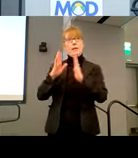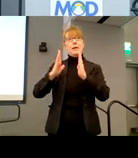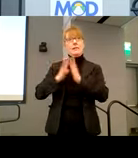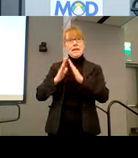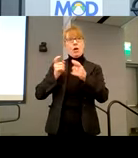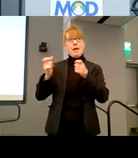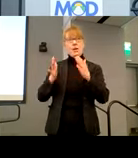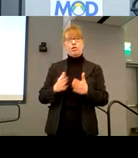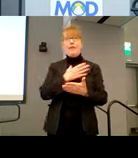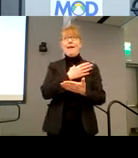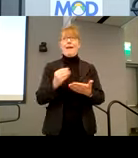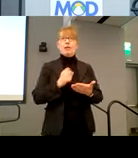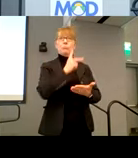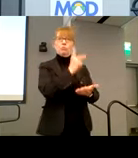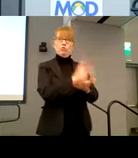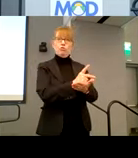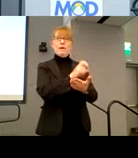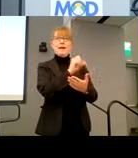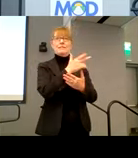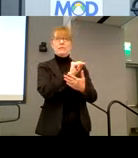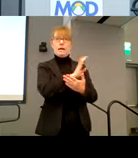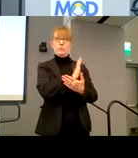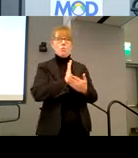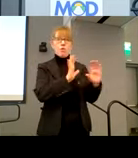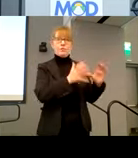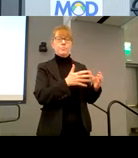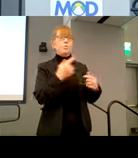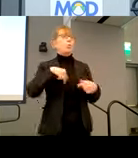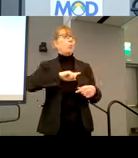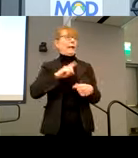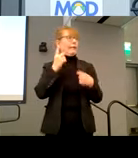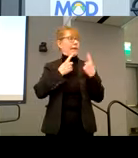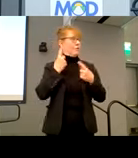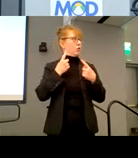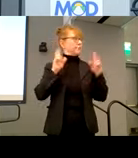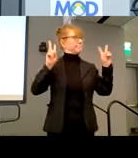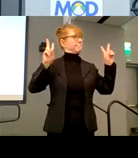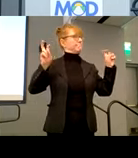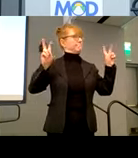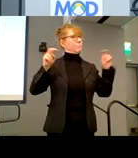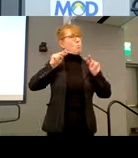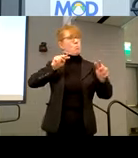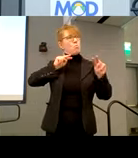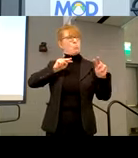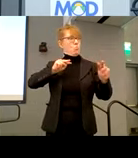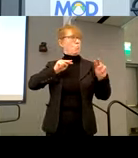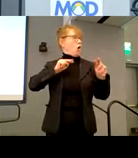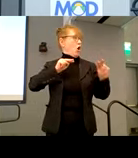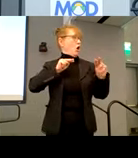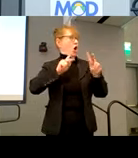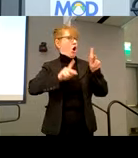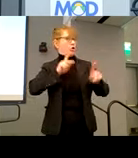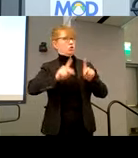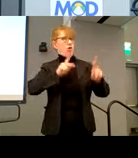and approved by the select board. We think of ourselves as watchdogs, as advocates to